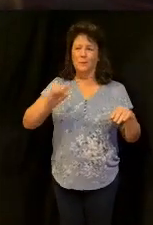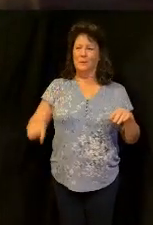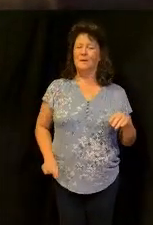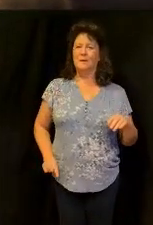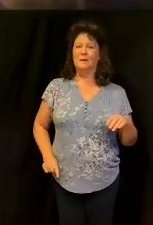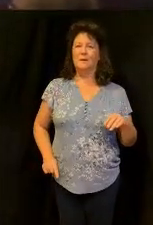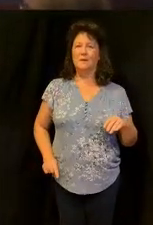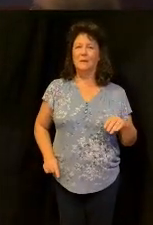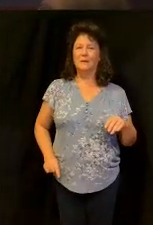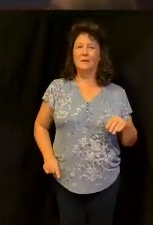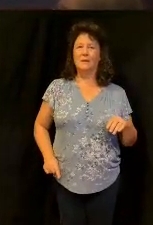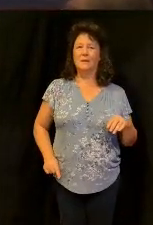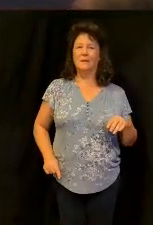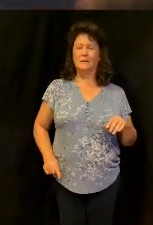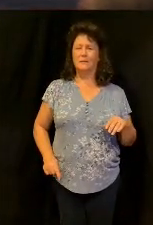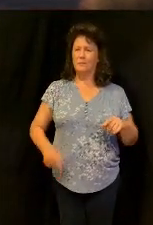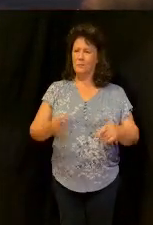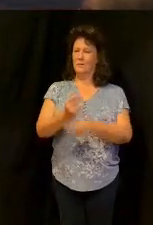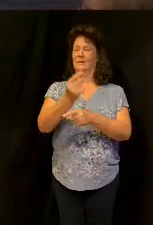that's a king